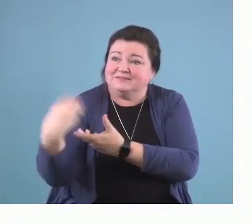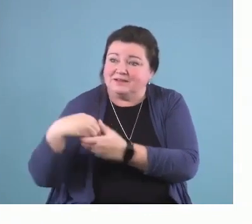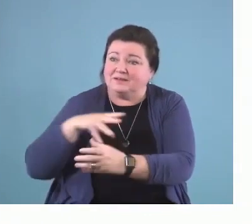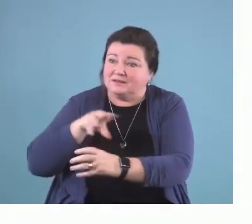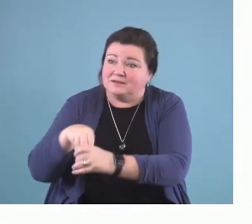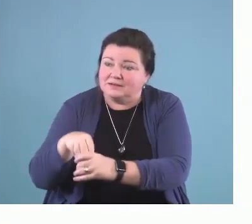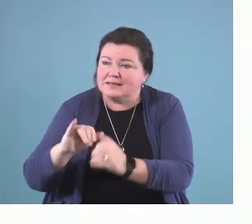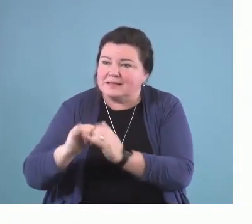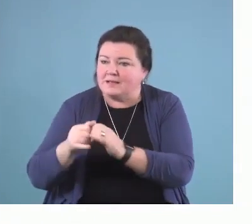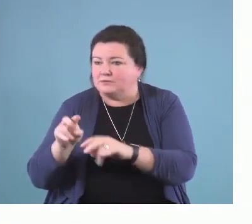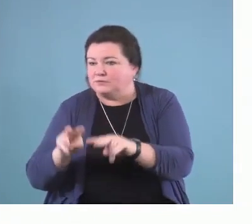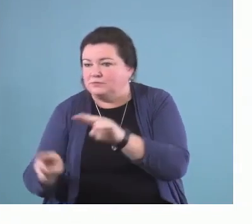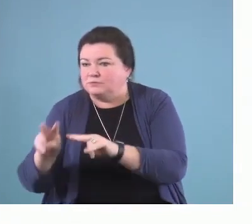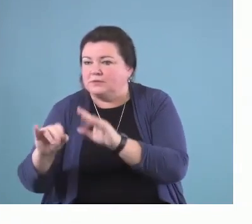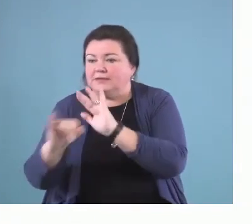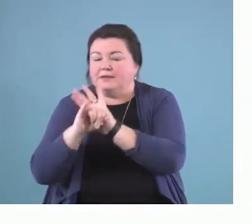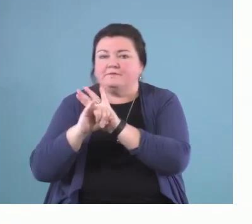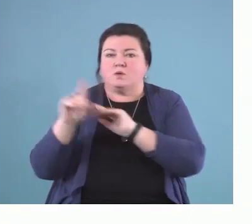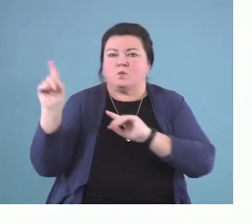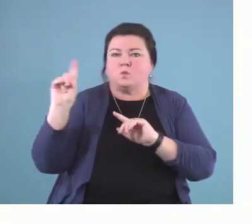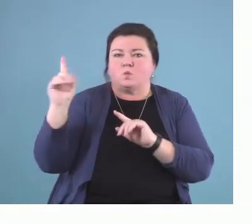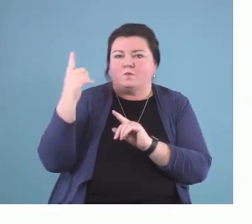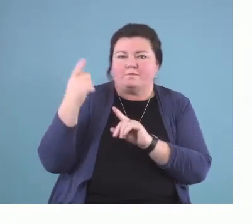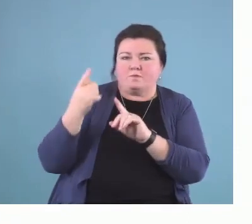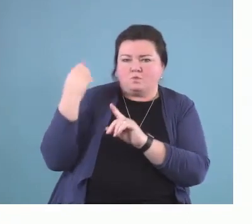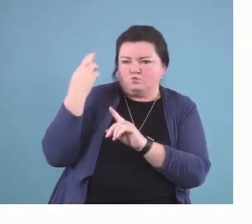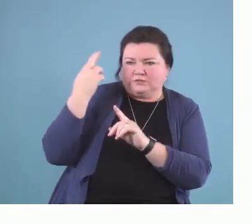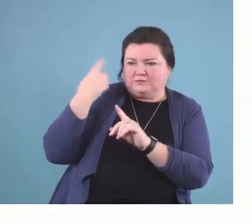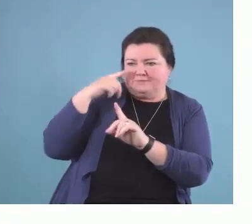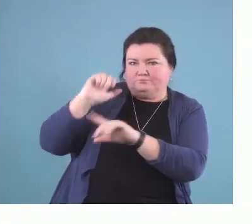behavior is coming from. So, the other problem is